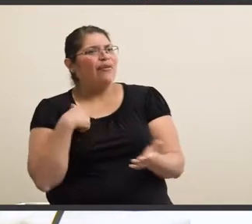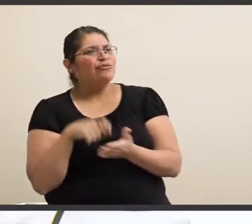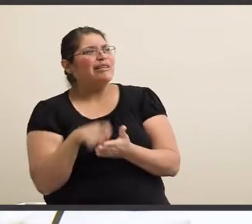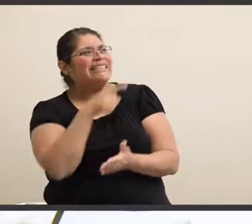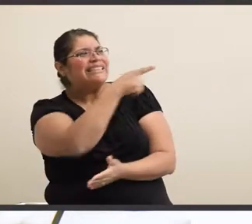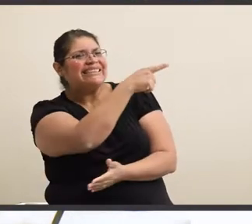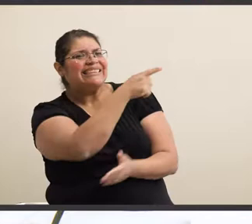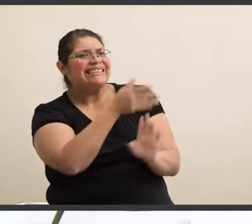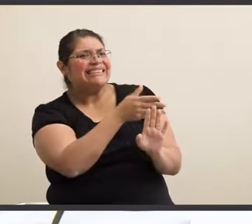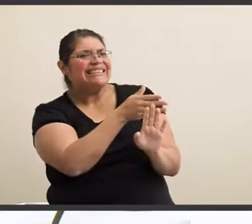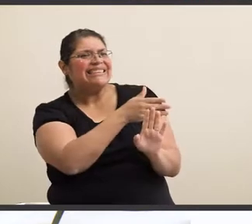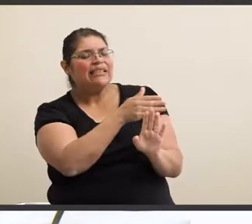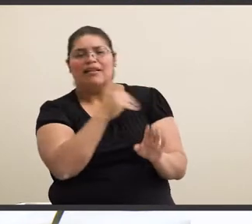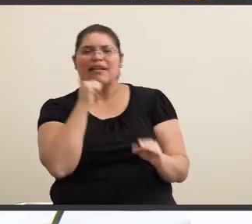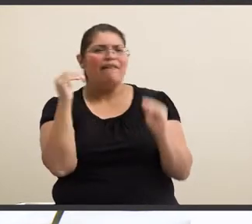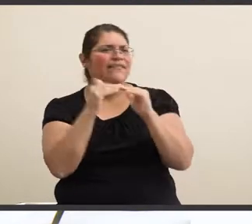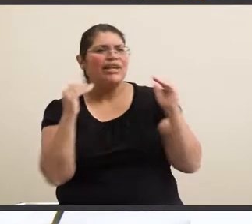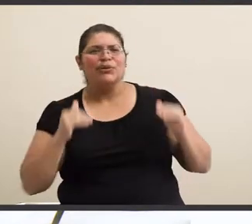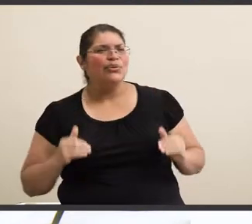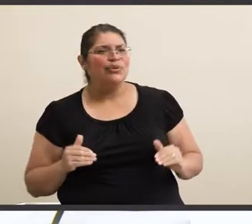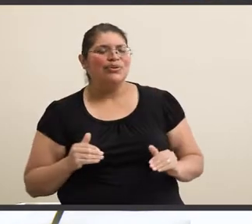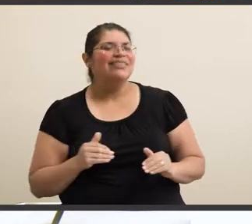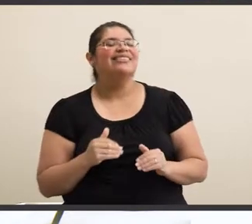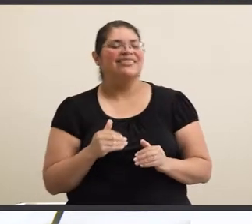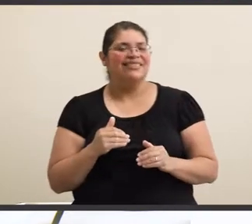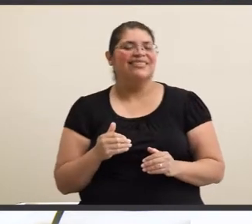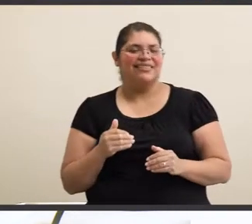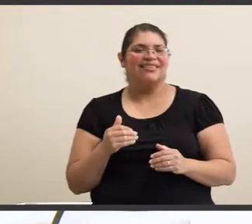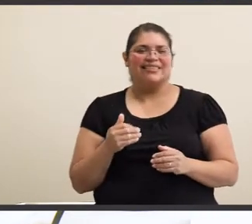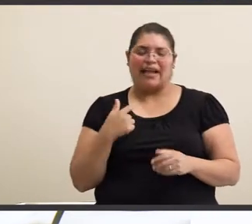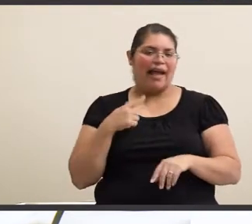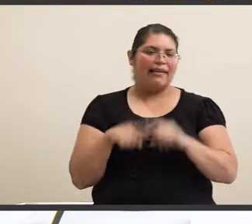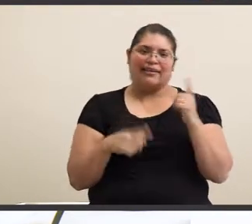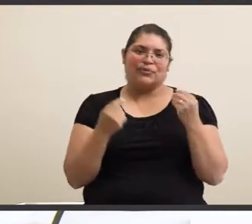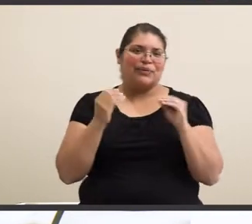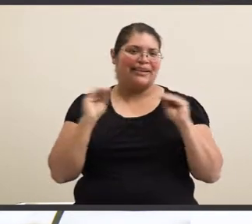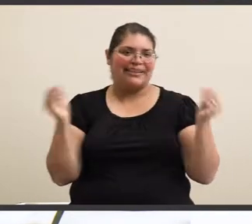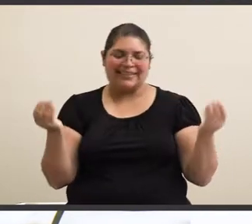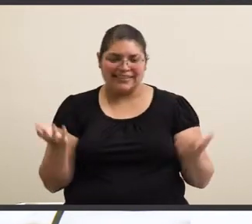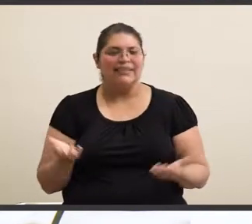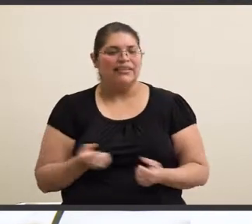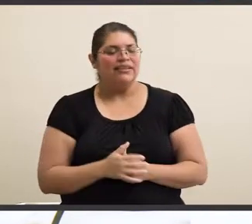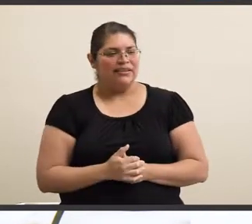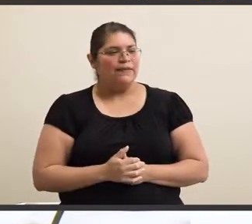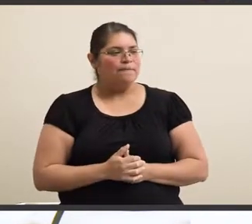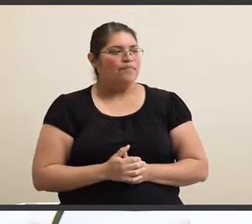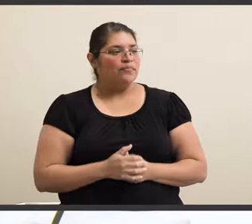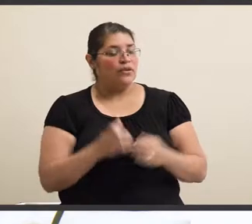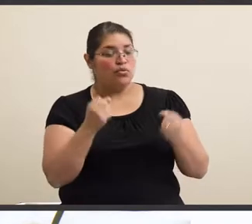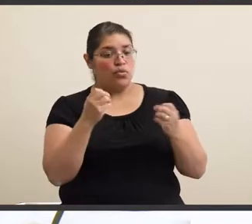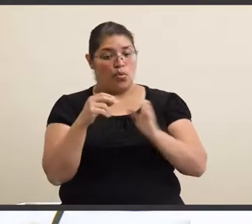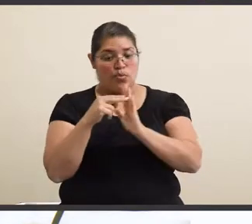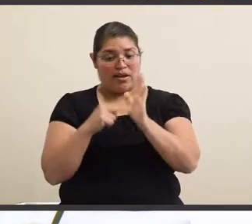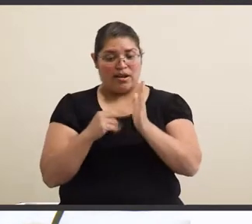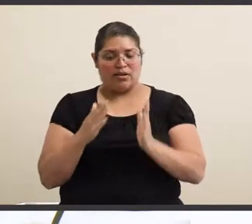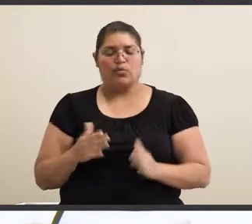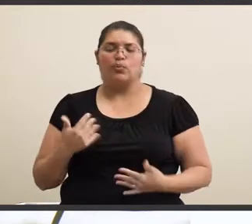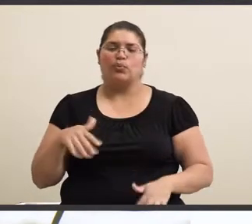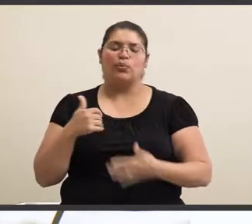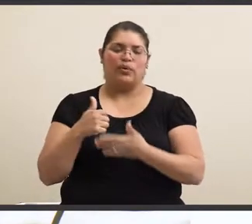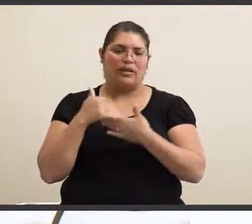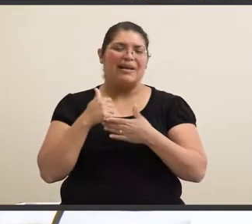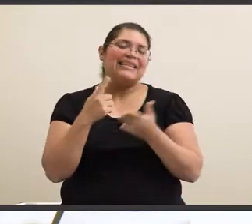that. I'm like, that's not fair. And I can't do anything. So the note taker really helps.